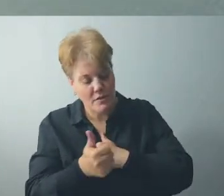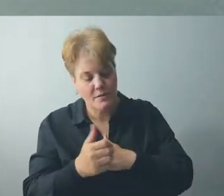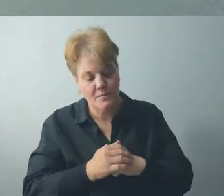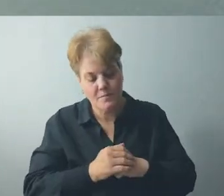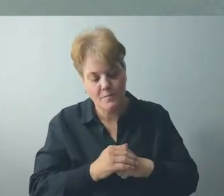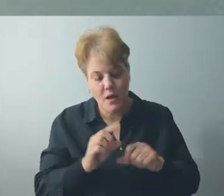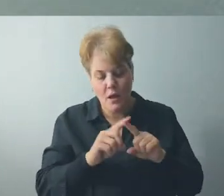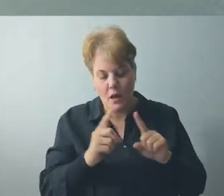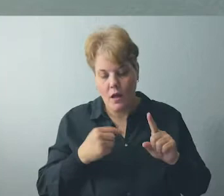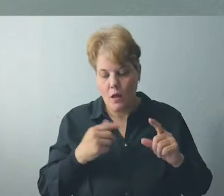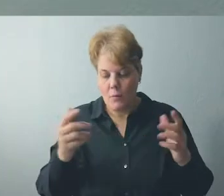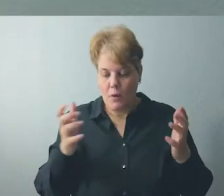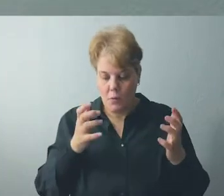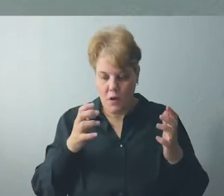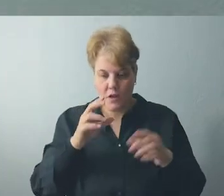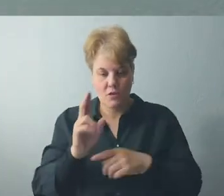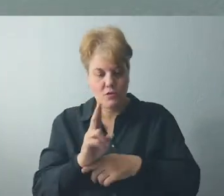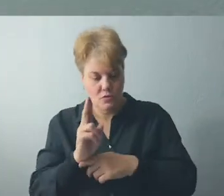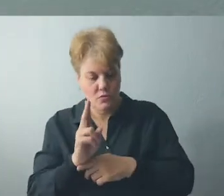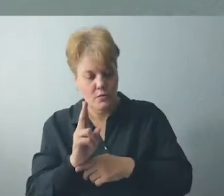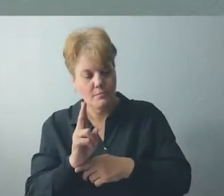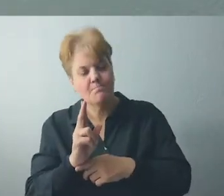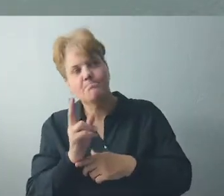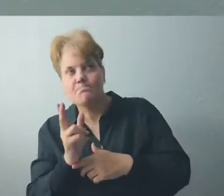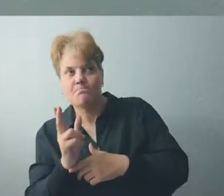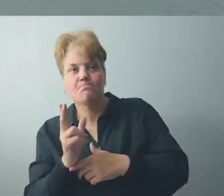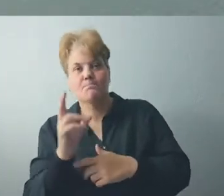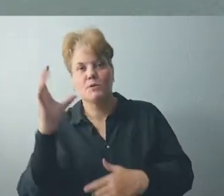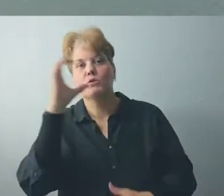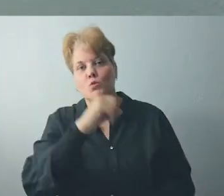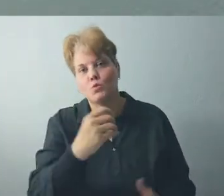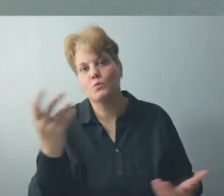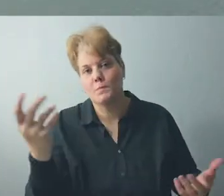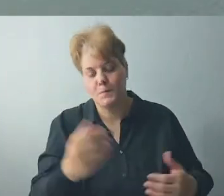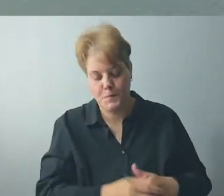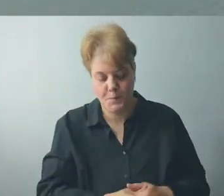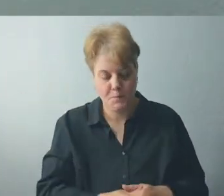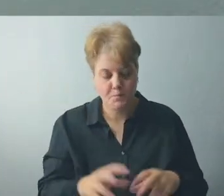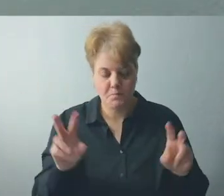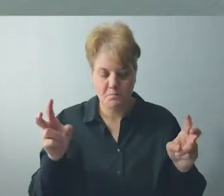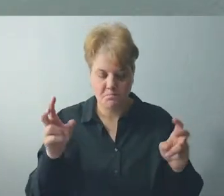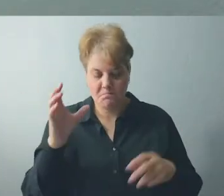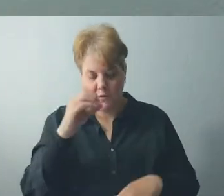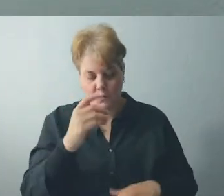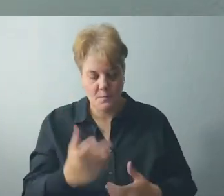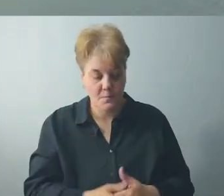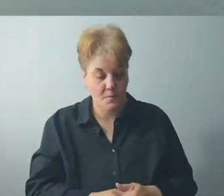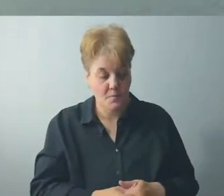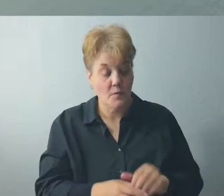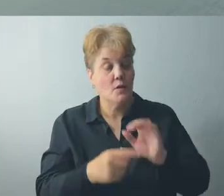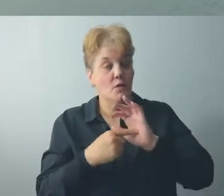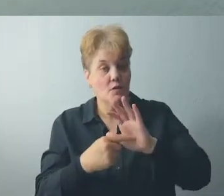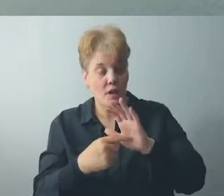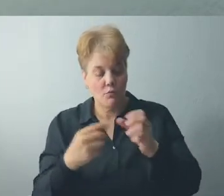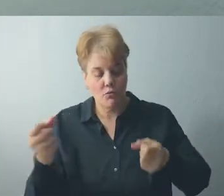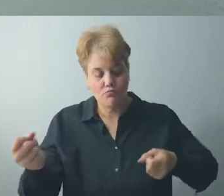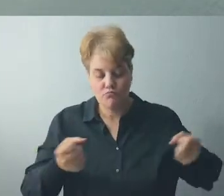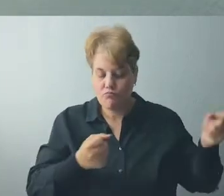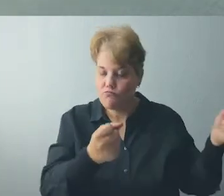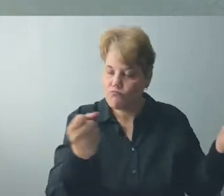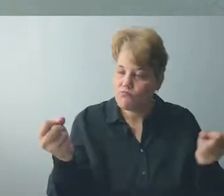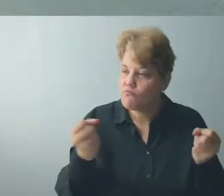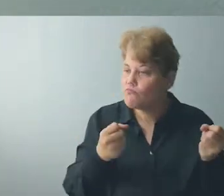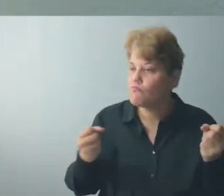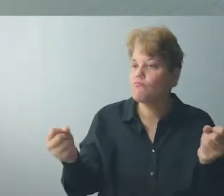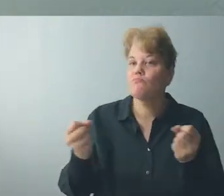example, it is good to be prejudiced towards certain dangers like driving your car. Yes, driving your